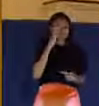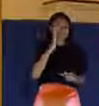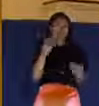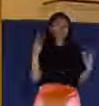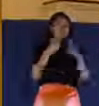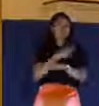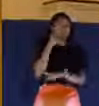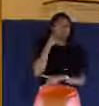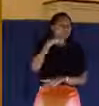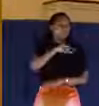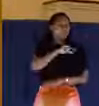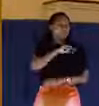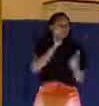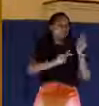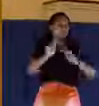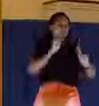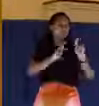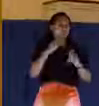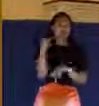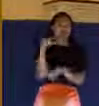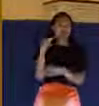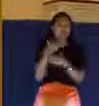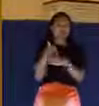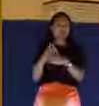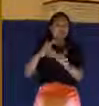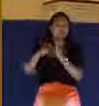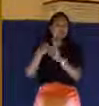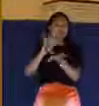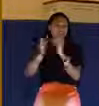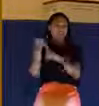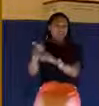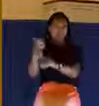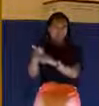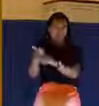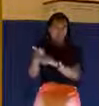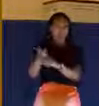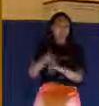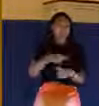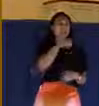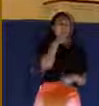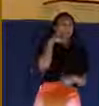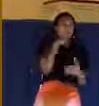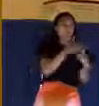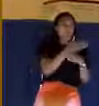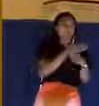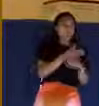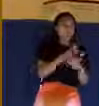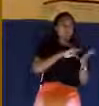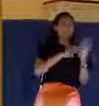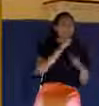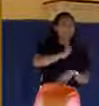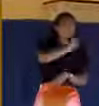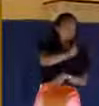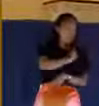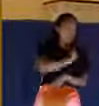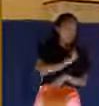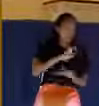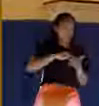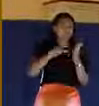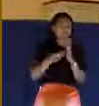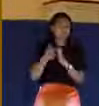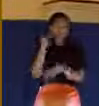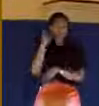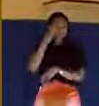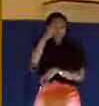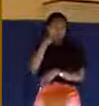The green wood represented Jesus. The dry wood represented the nation of Israel. And what he was saying is, if the Romans will